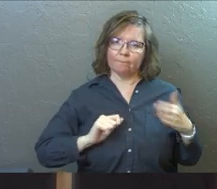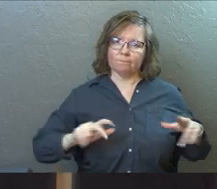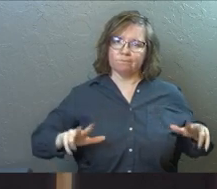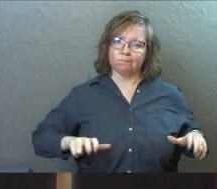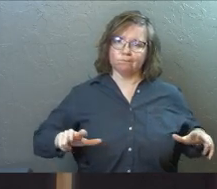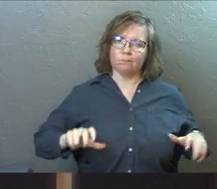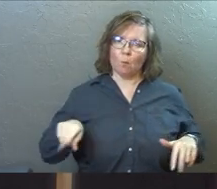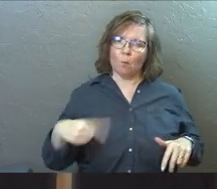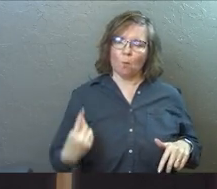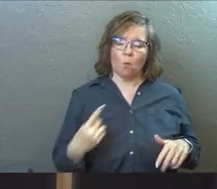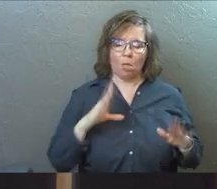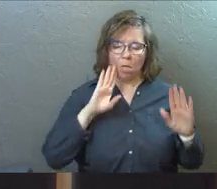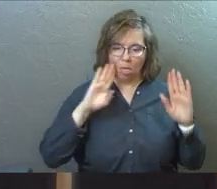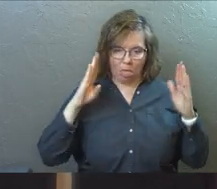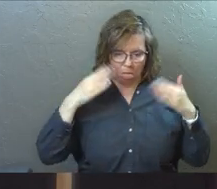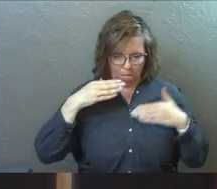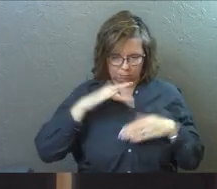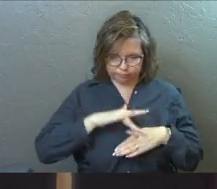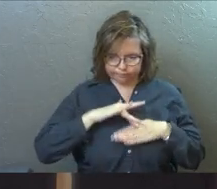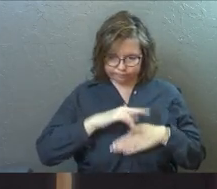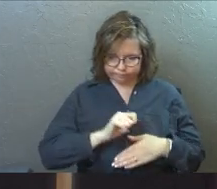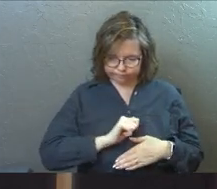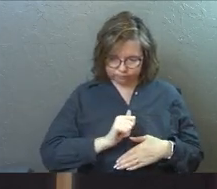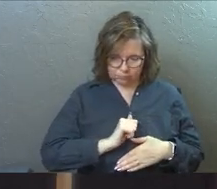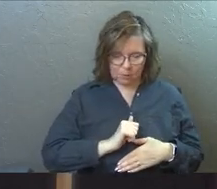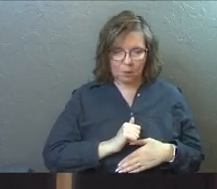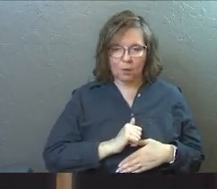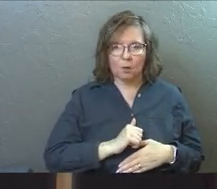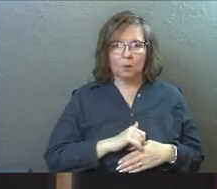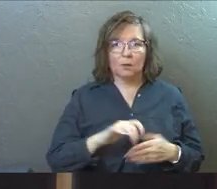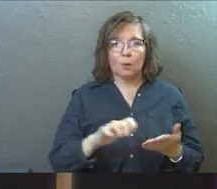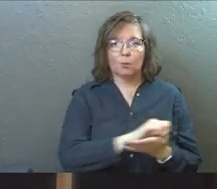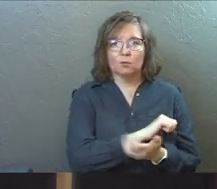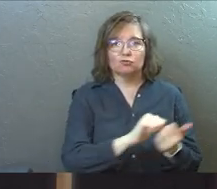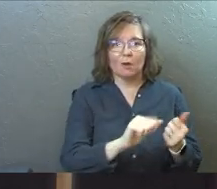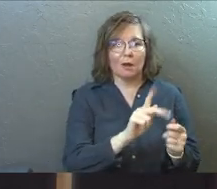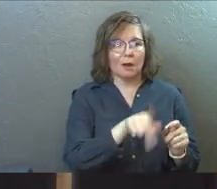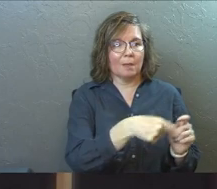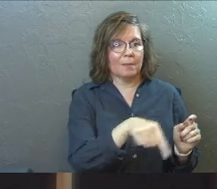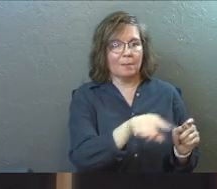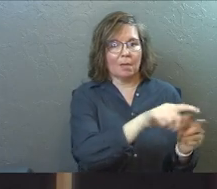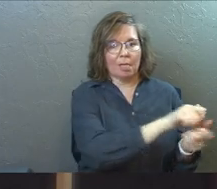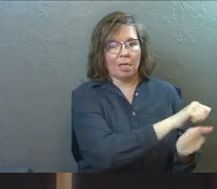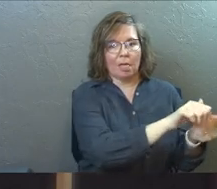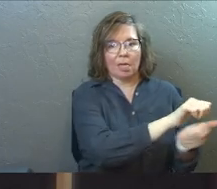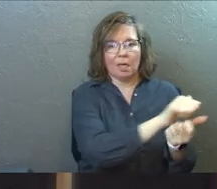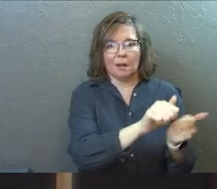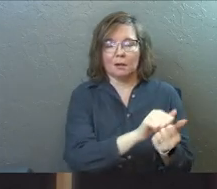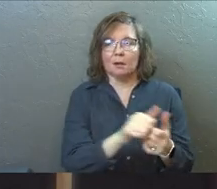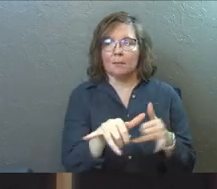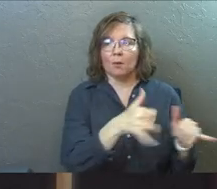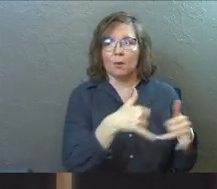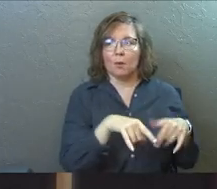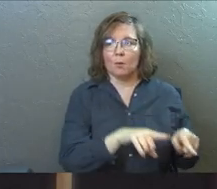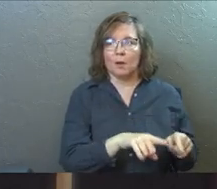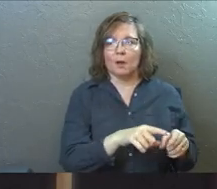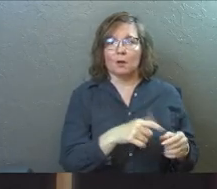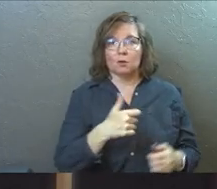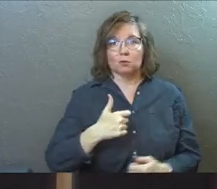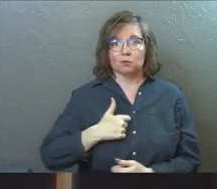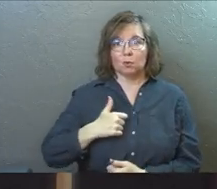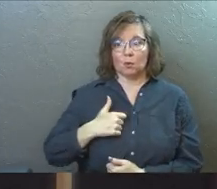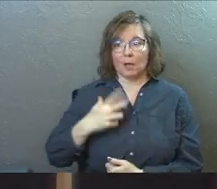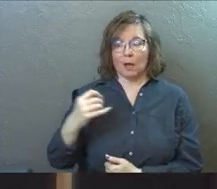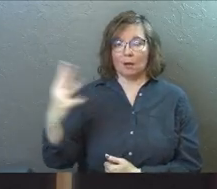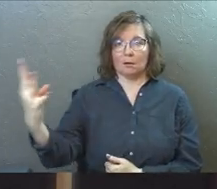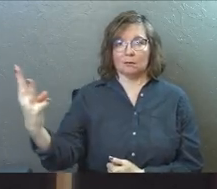We can become so self-absorbed that we are destructive to other people. We can throw a party while soldiers